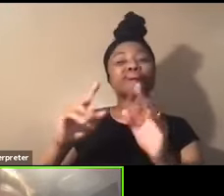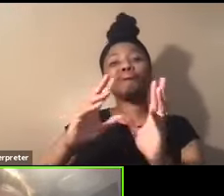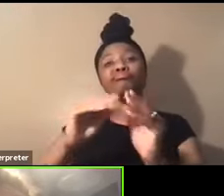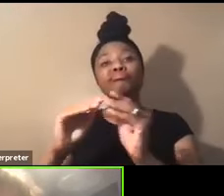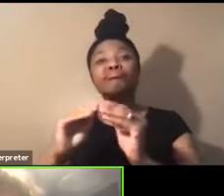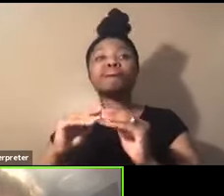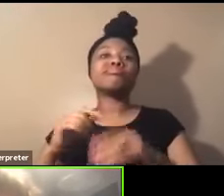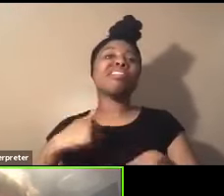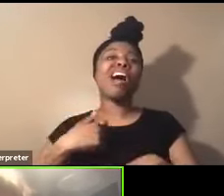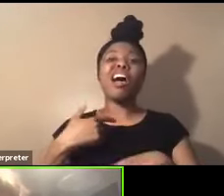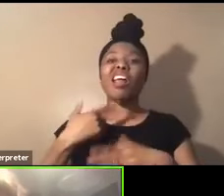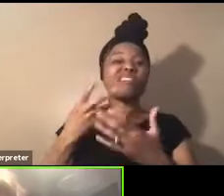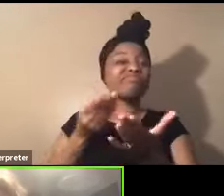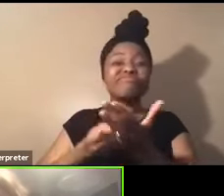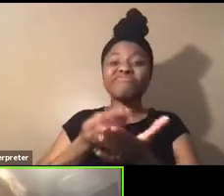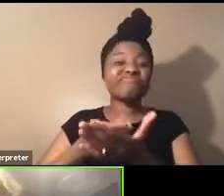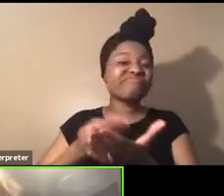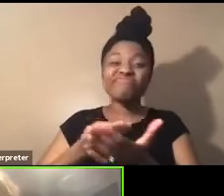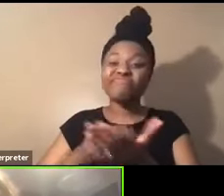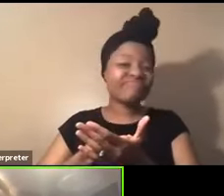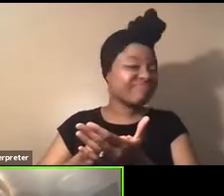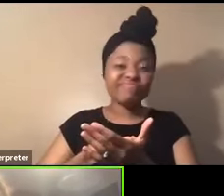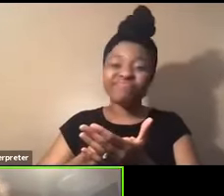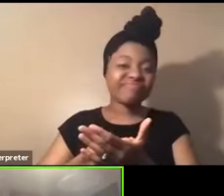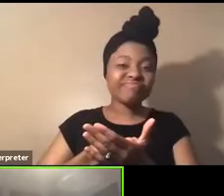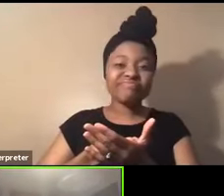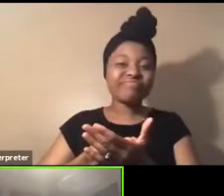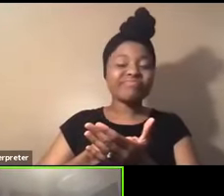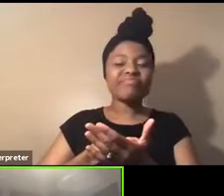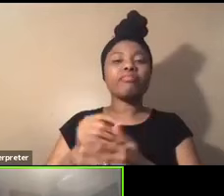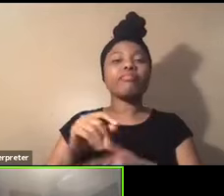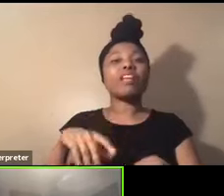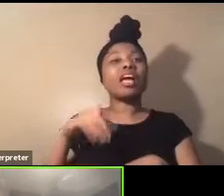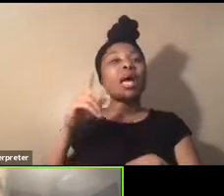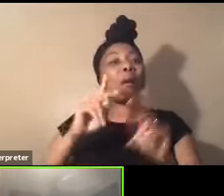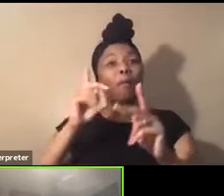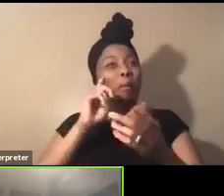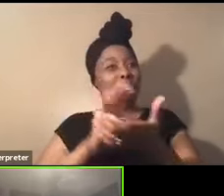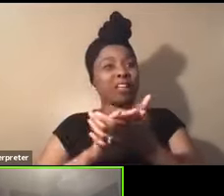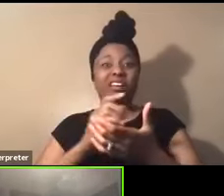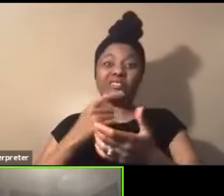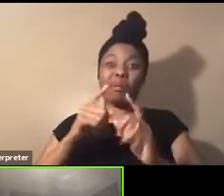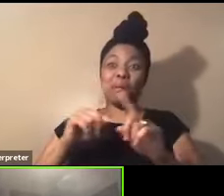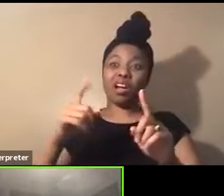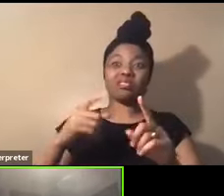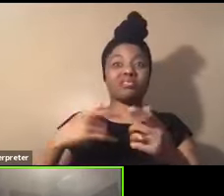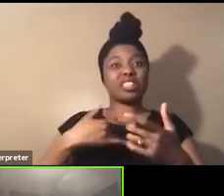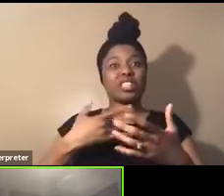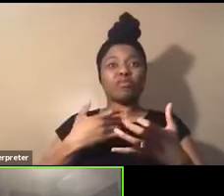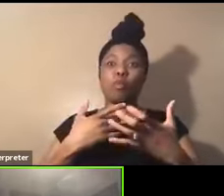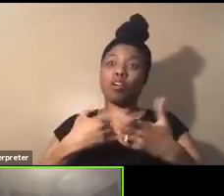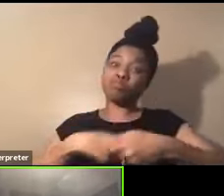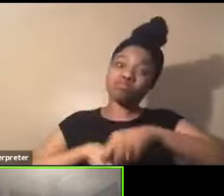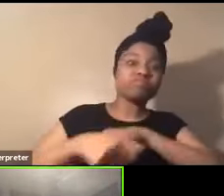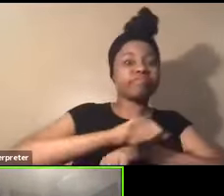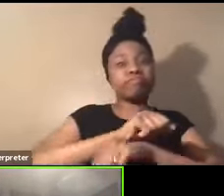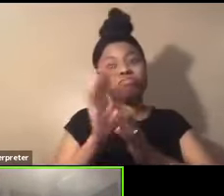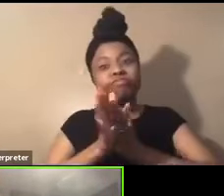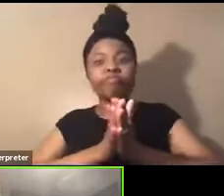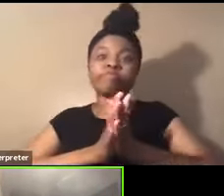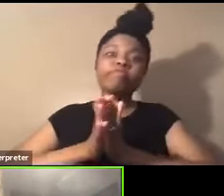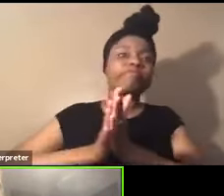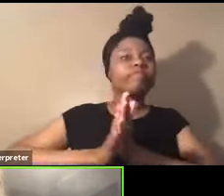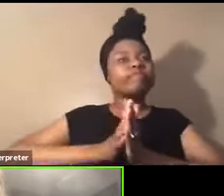I didn't have that much money and people don't believe it, but you know, when you want to do something, you just get up off your butt and you do it right.